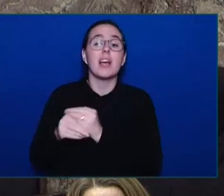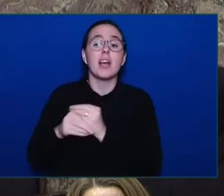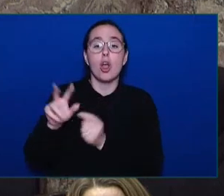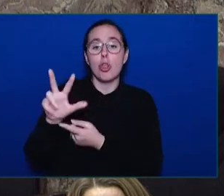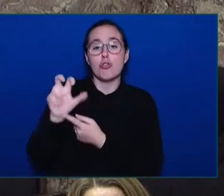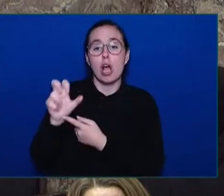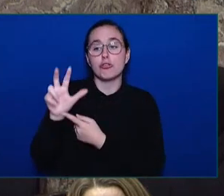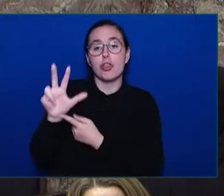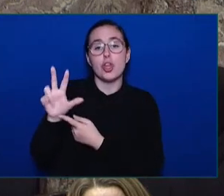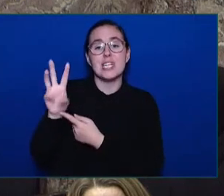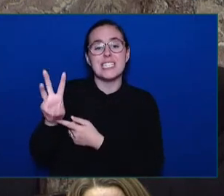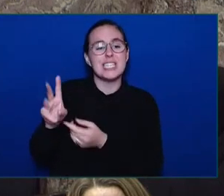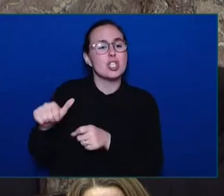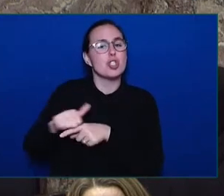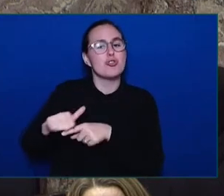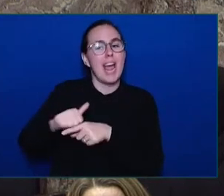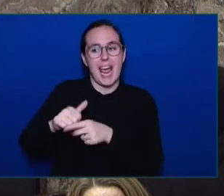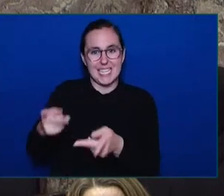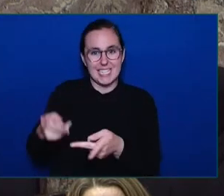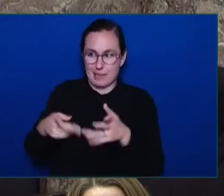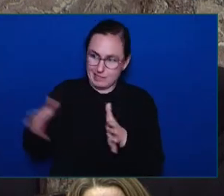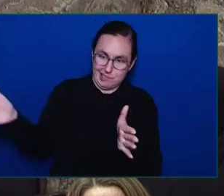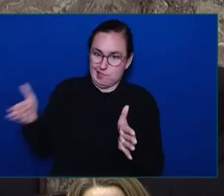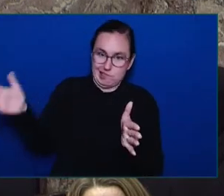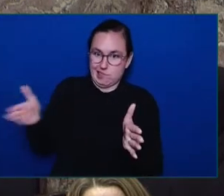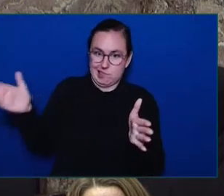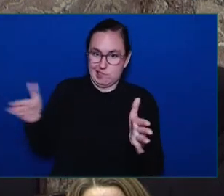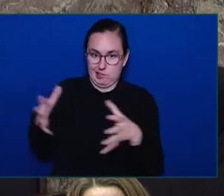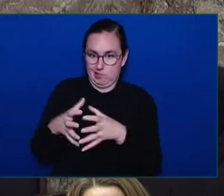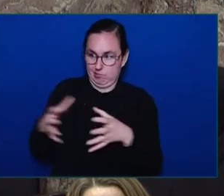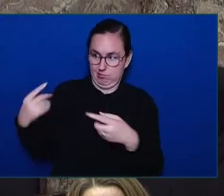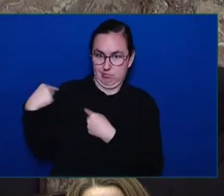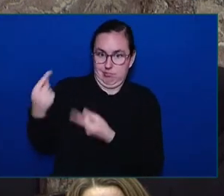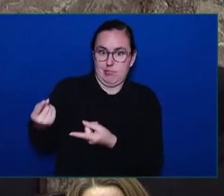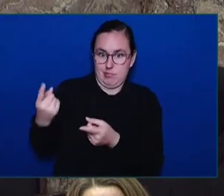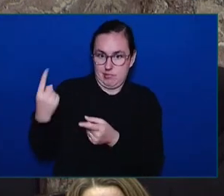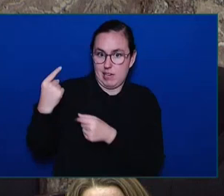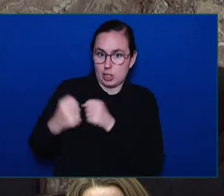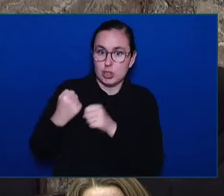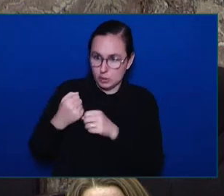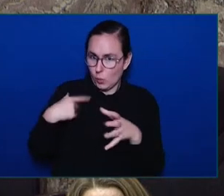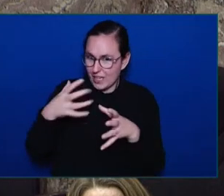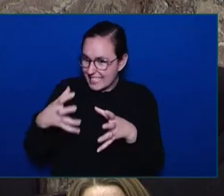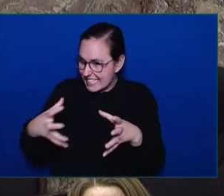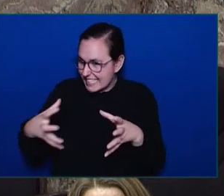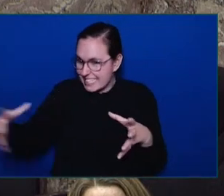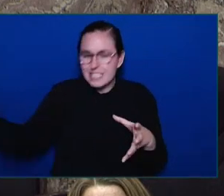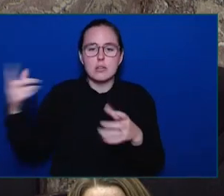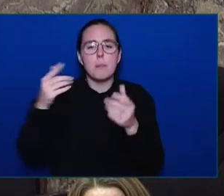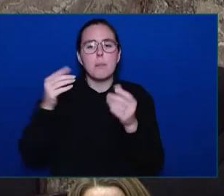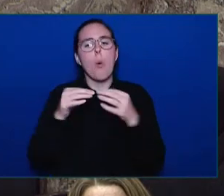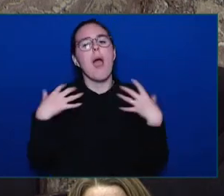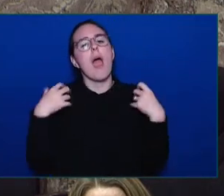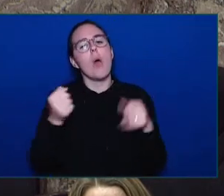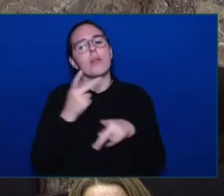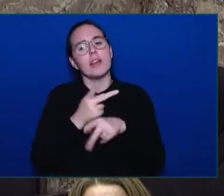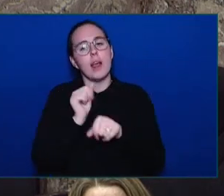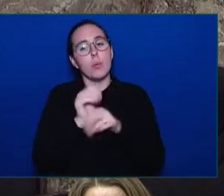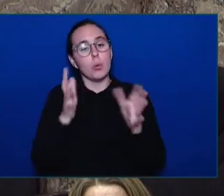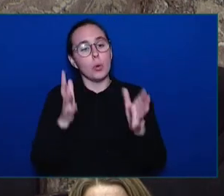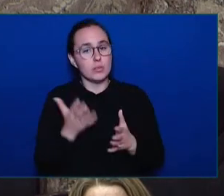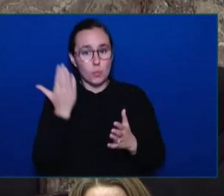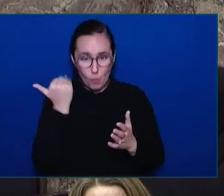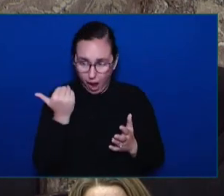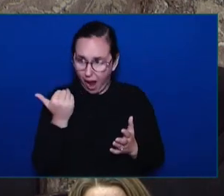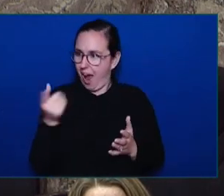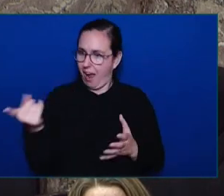we've taken to add health care workers and to treat them with respect in our public health care system, which is fundamentally important.